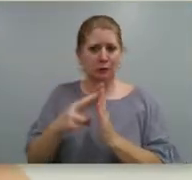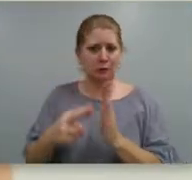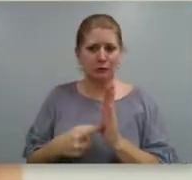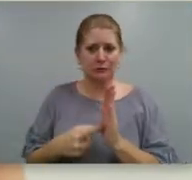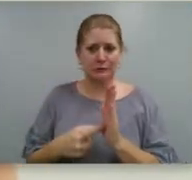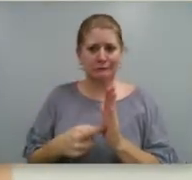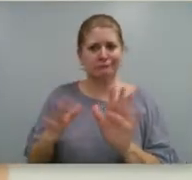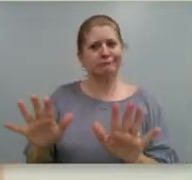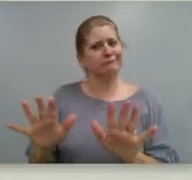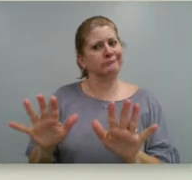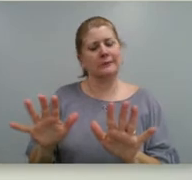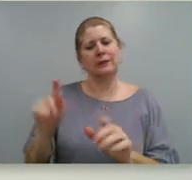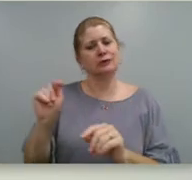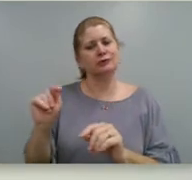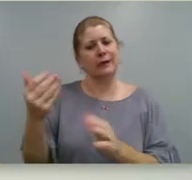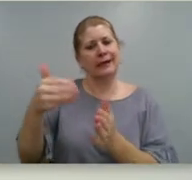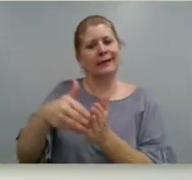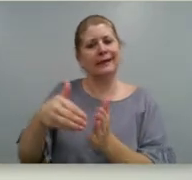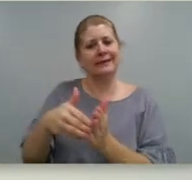let's try this again.